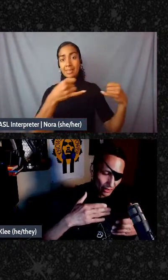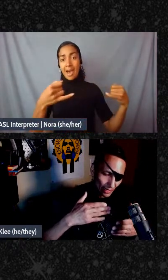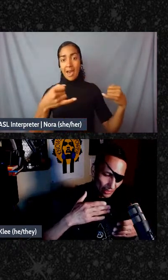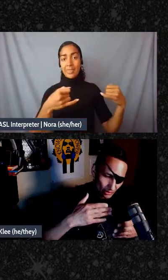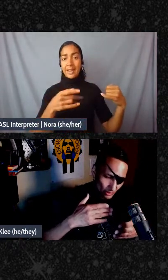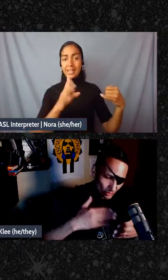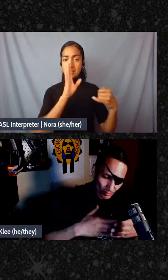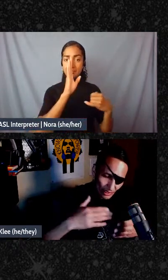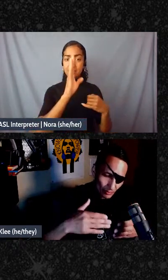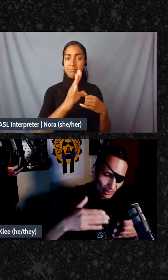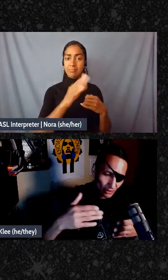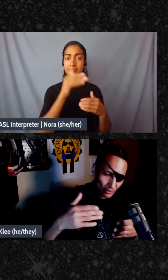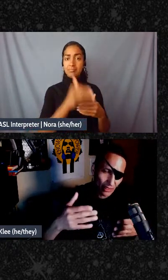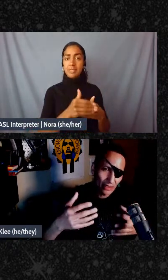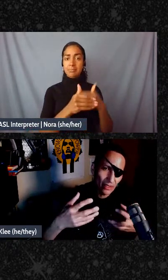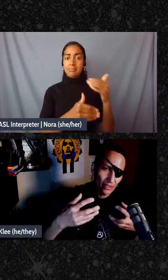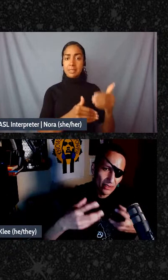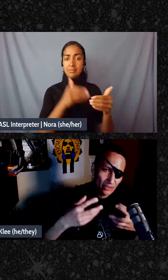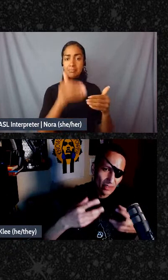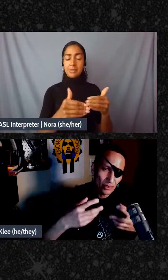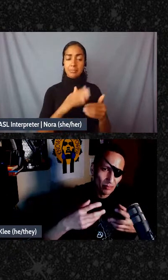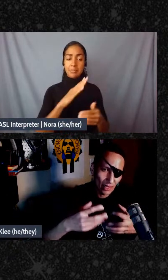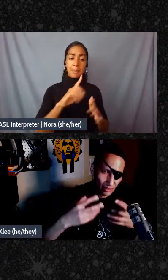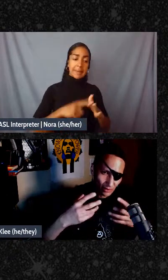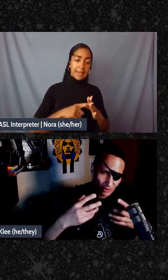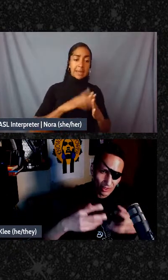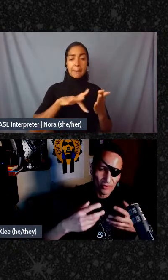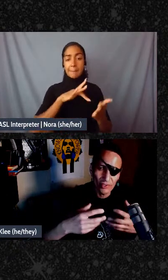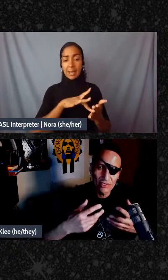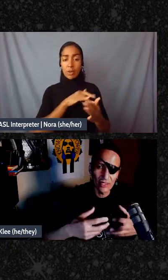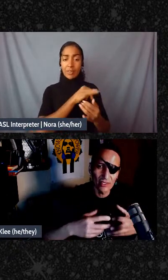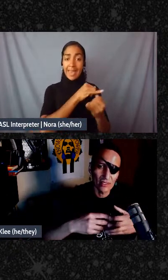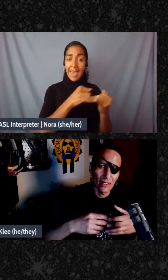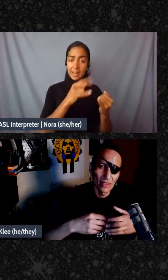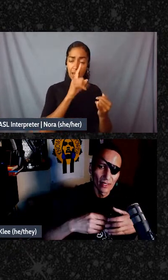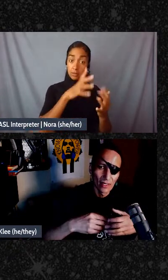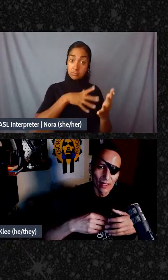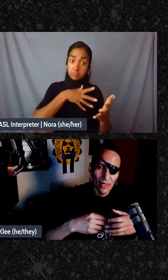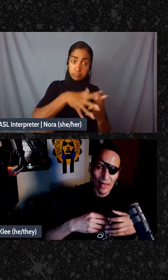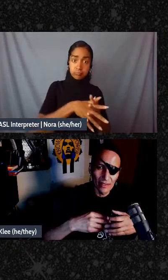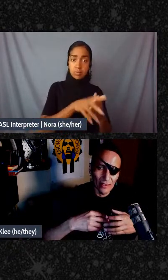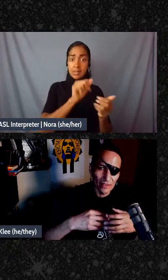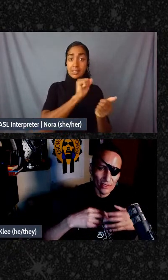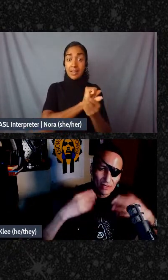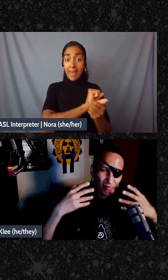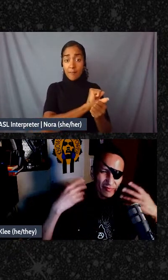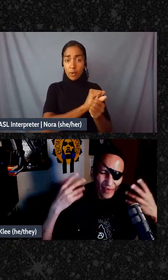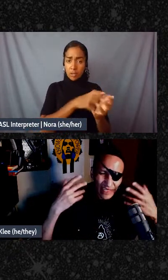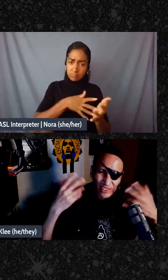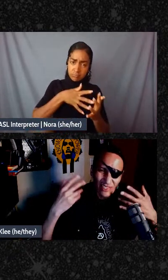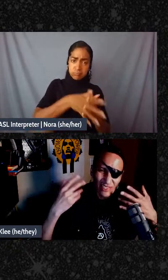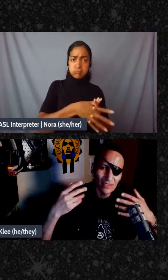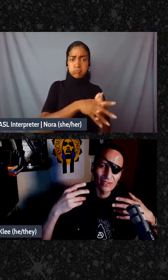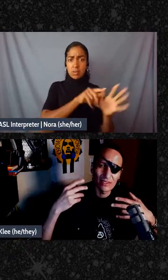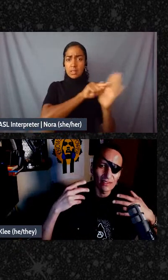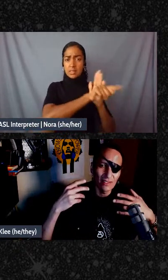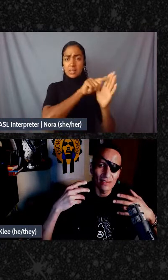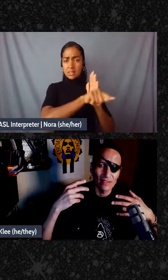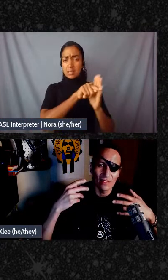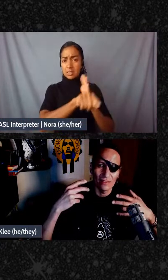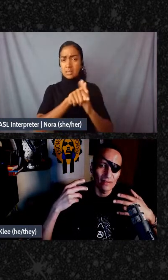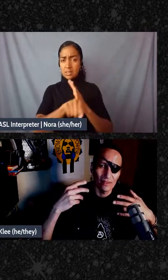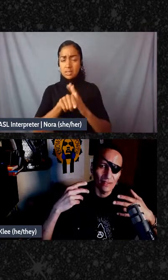it has a sort of beginning middle and end and it is deeply embedded in slavery and genocide and instead of fetishizing